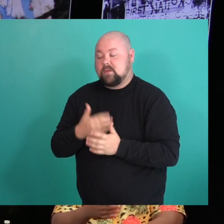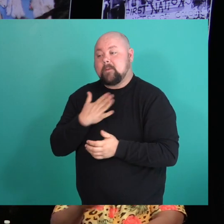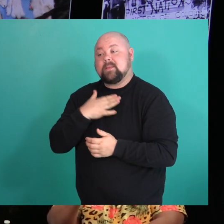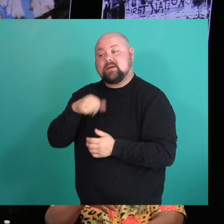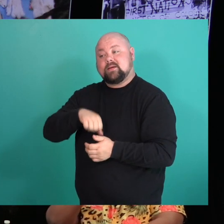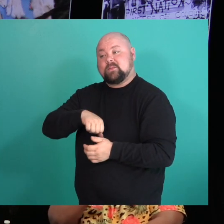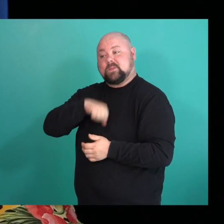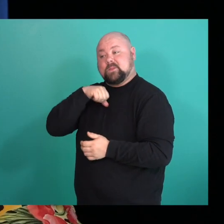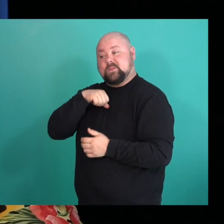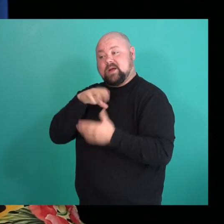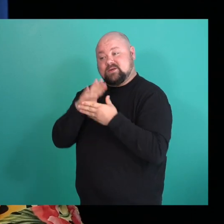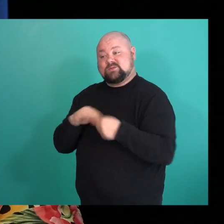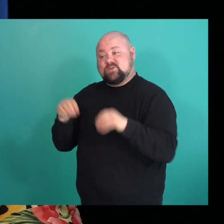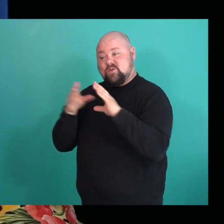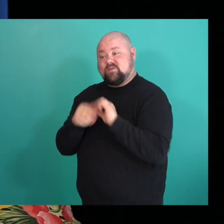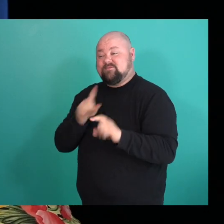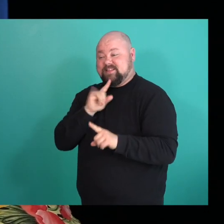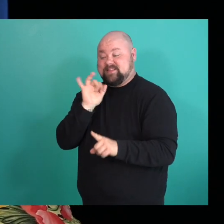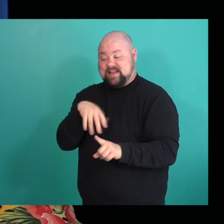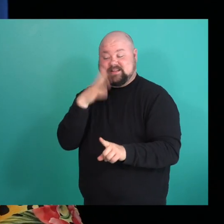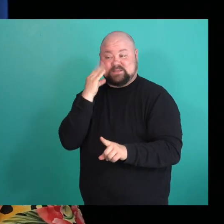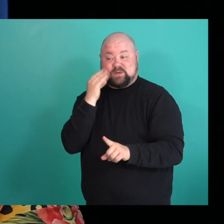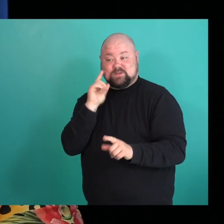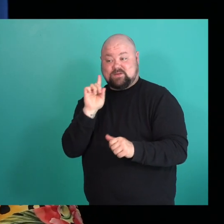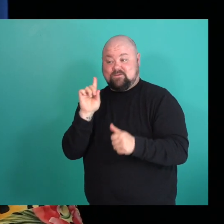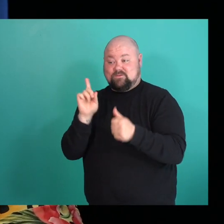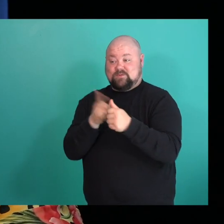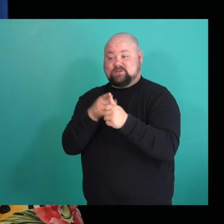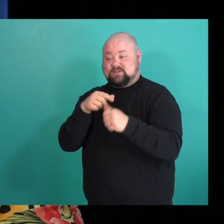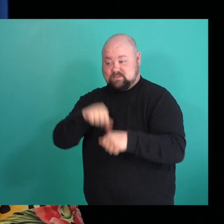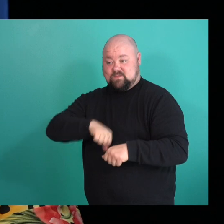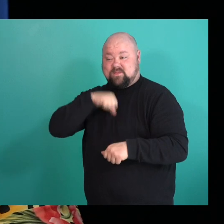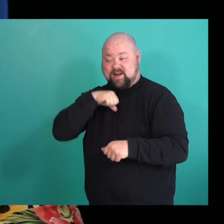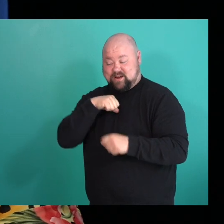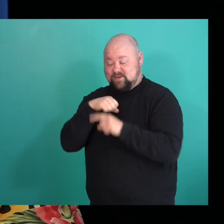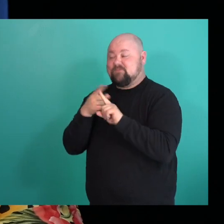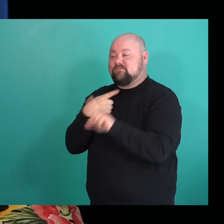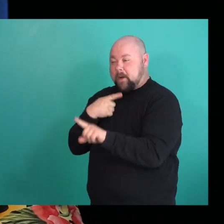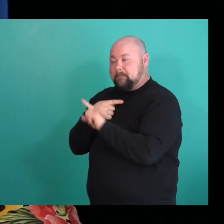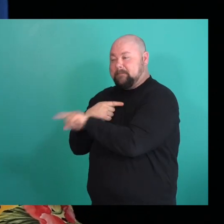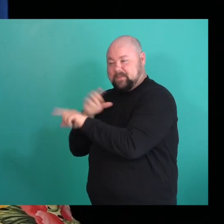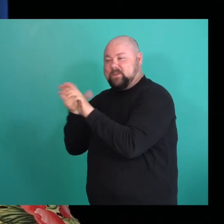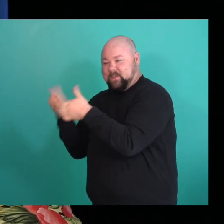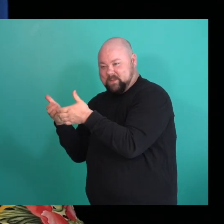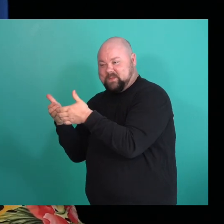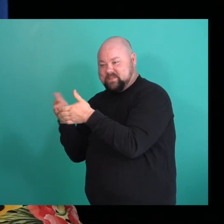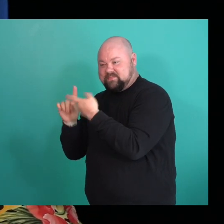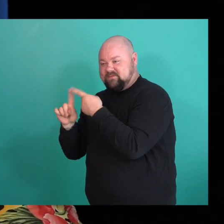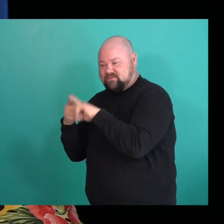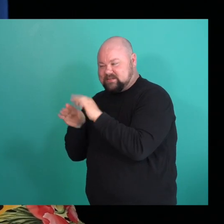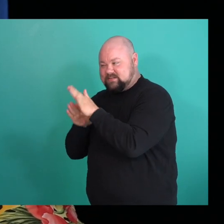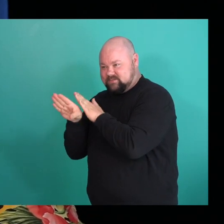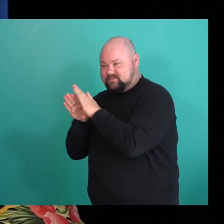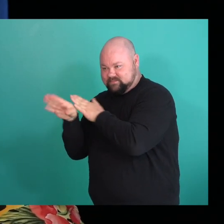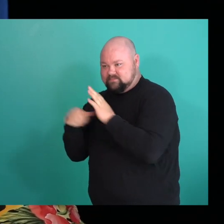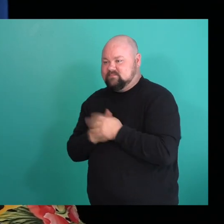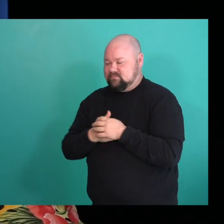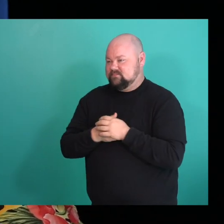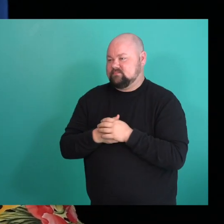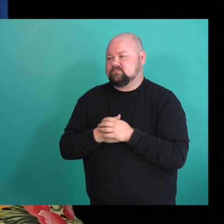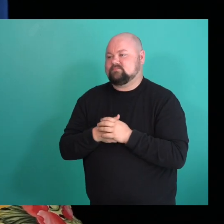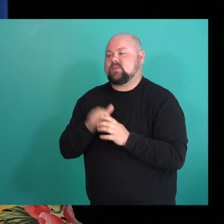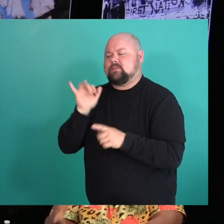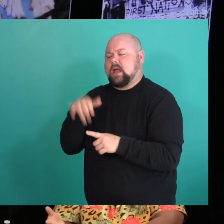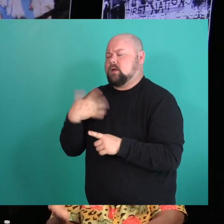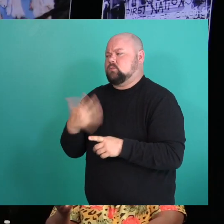earlier was with those friends that I had at that time. So it was like what I needed at that time. And it was a great jumping